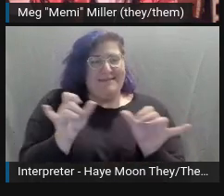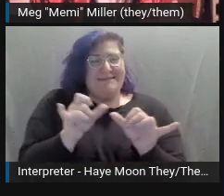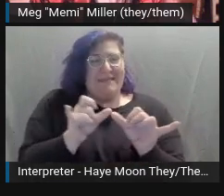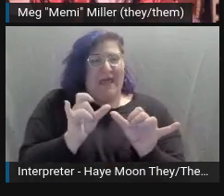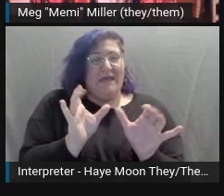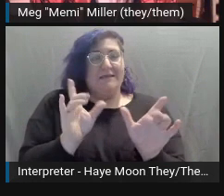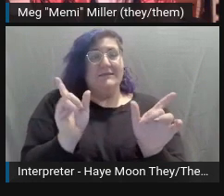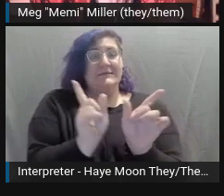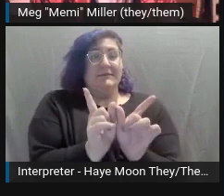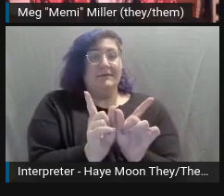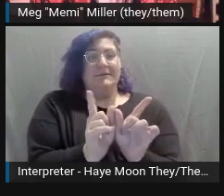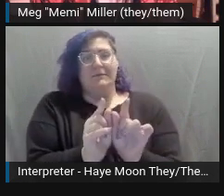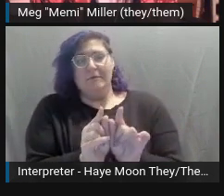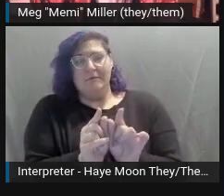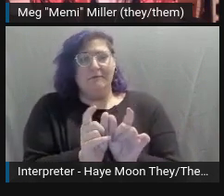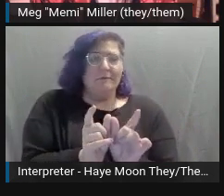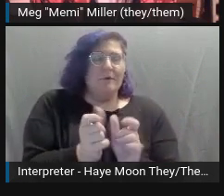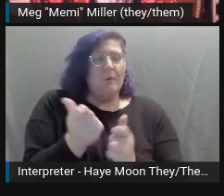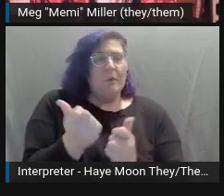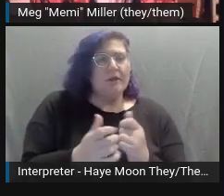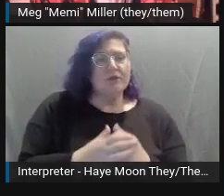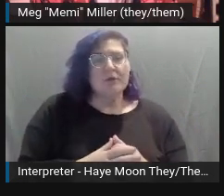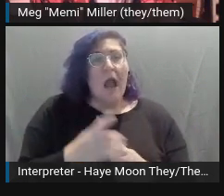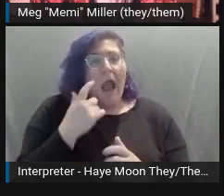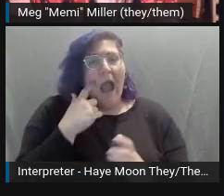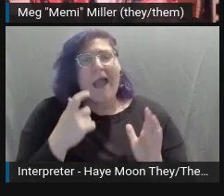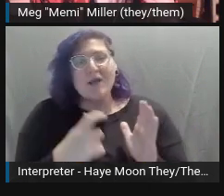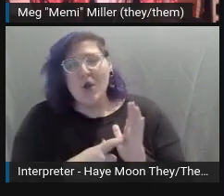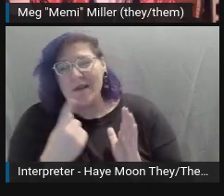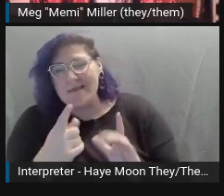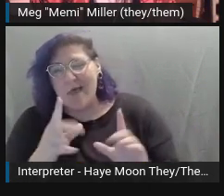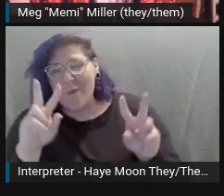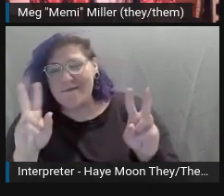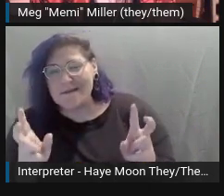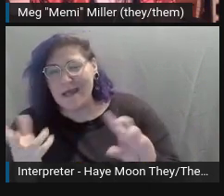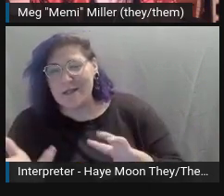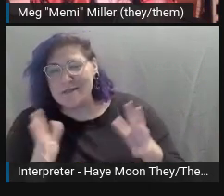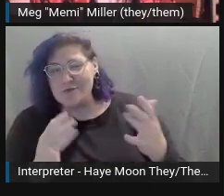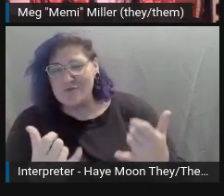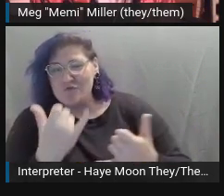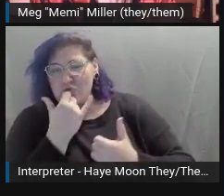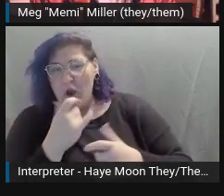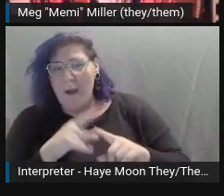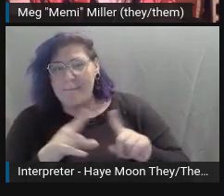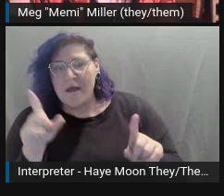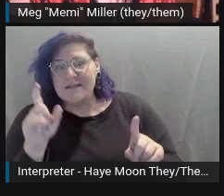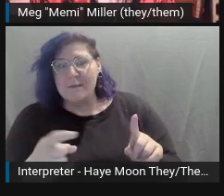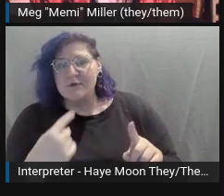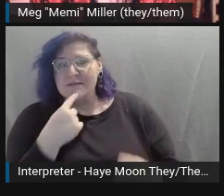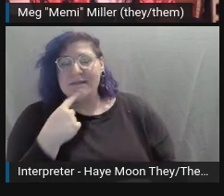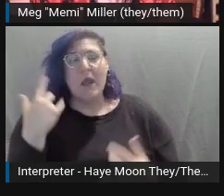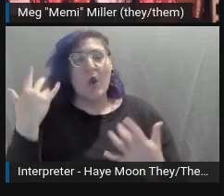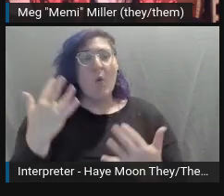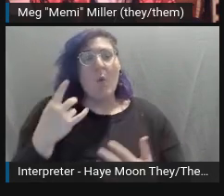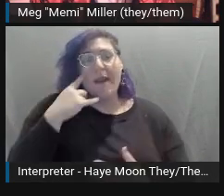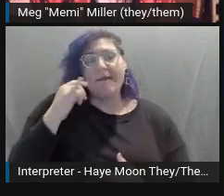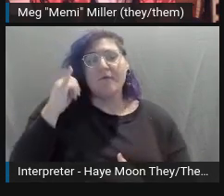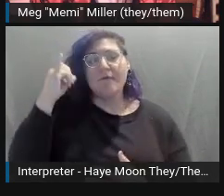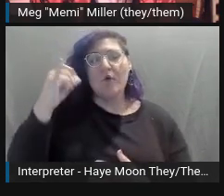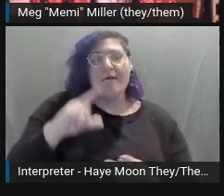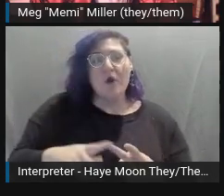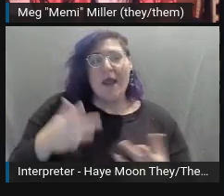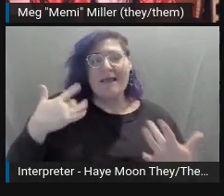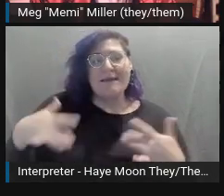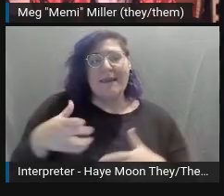noticed too late that one of the titles is messed up. But the titles were supposed to say, Waiting for Forever, The Naked Gun, The